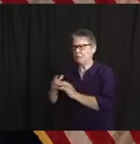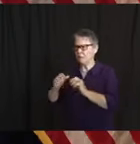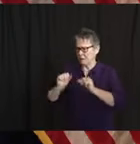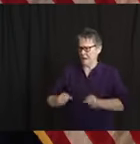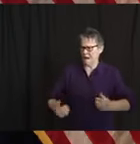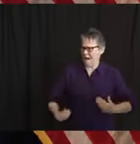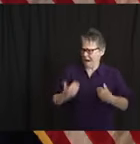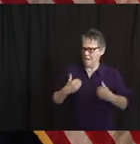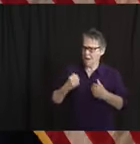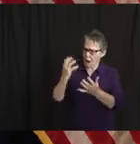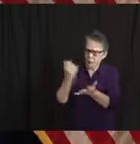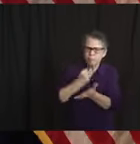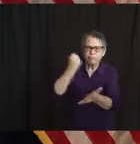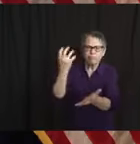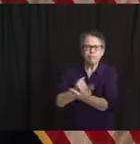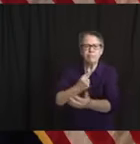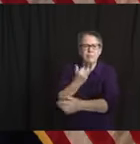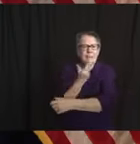Dave, good afternoon.